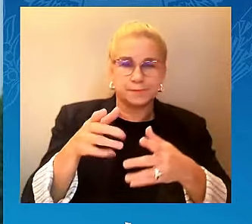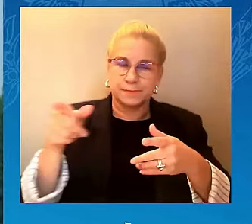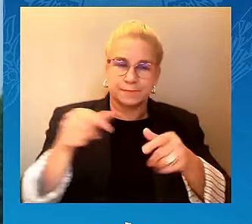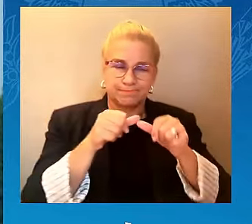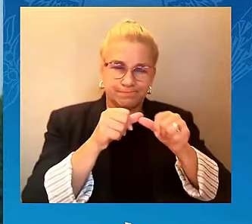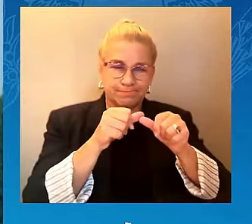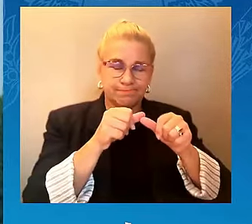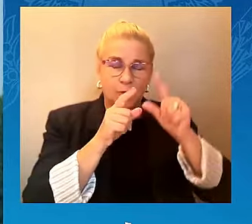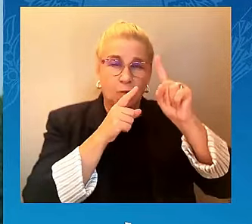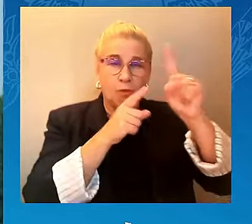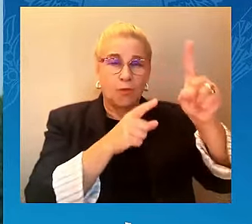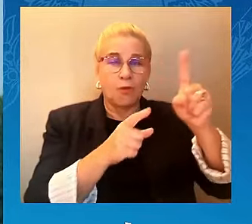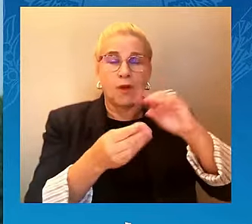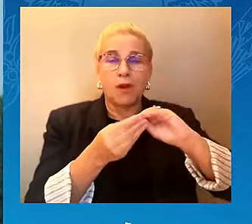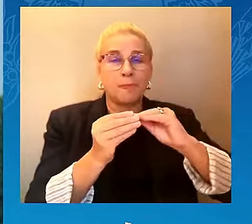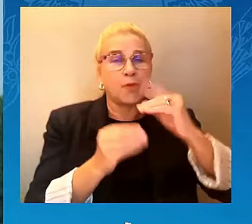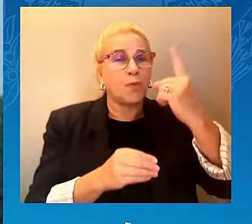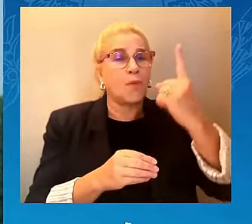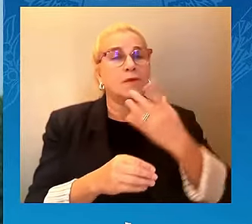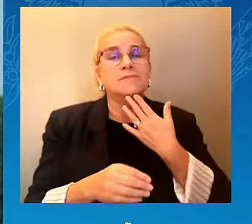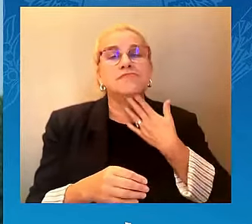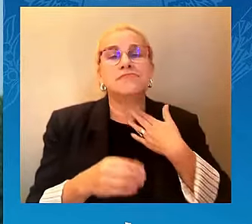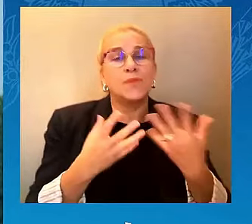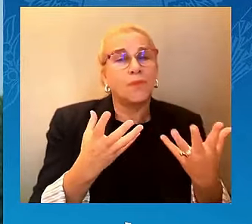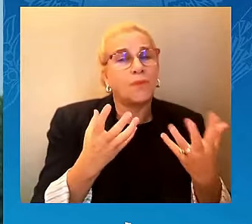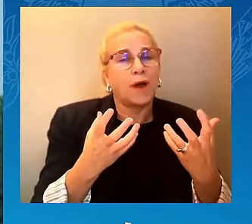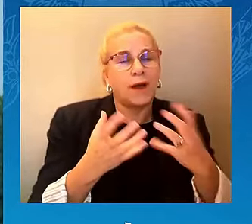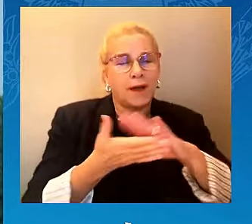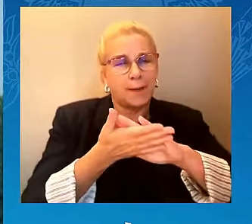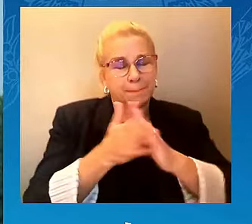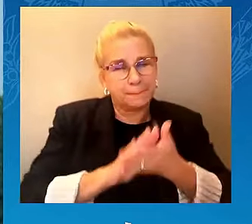all. And it will remind us all